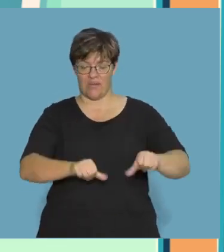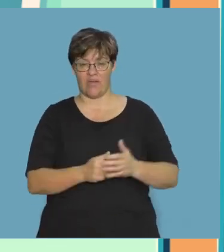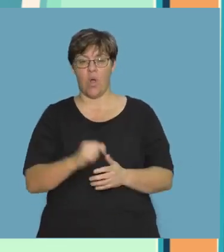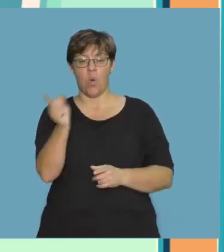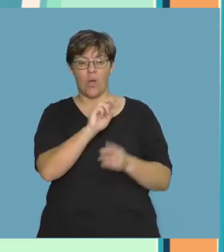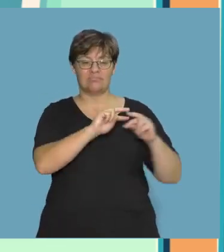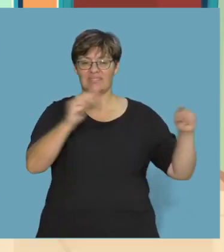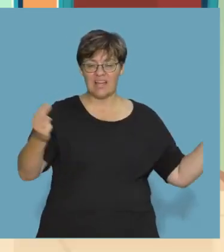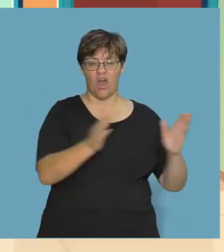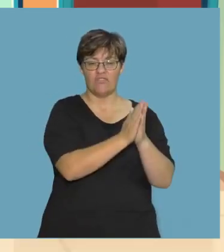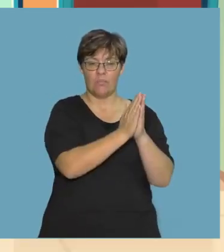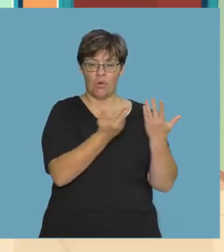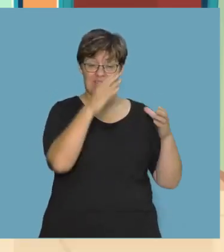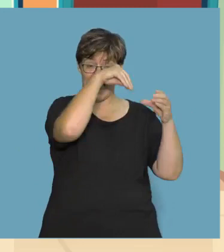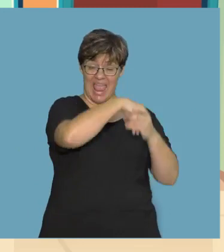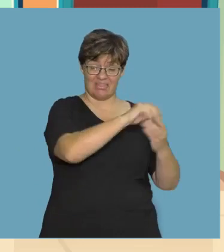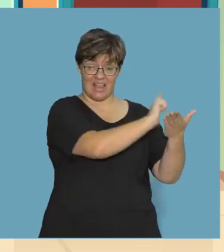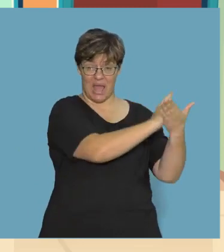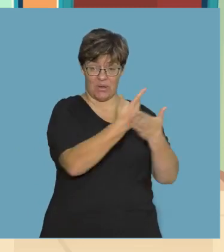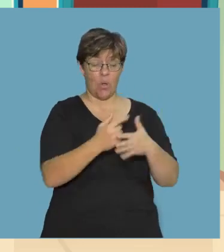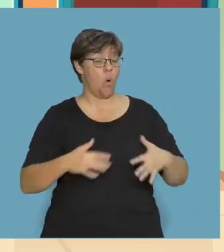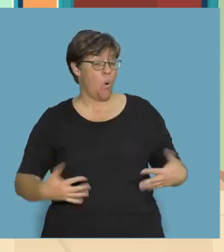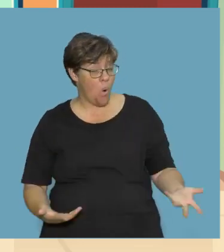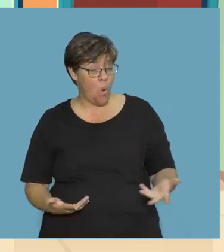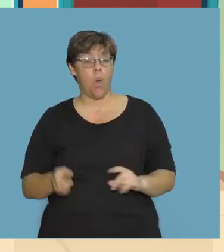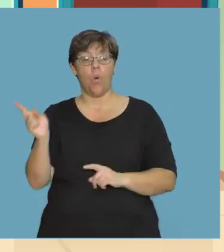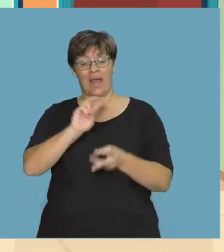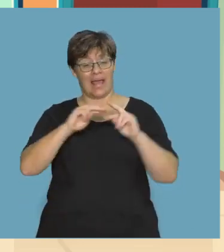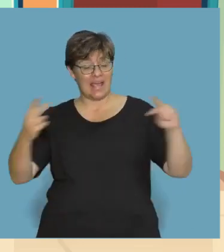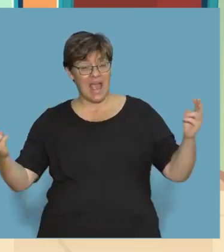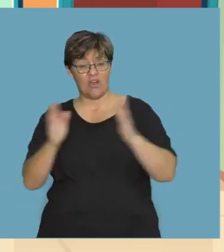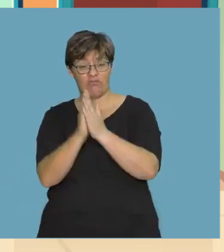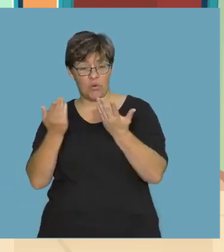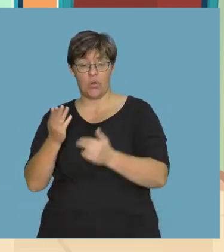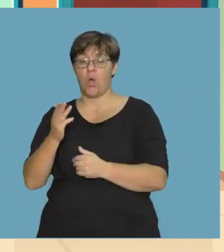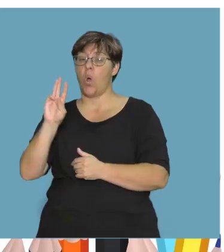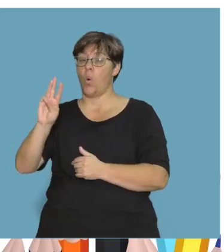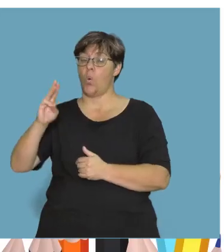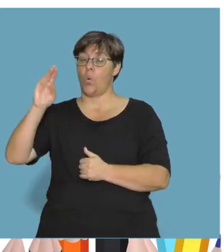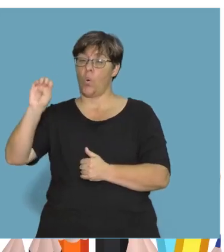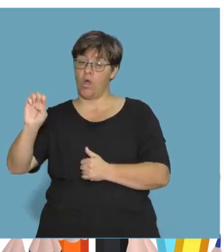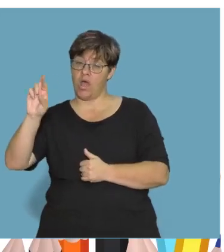are in the library? Or, what kind of books were in the library?